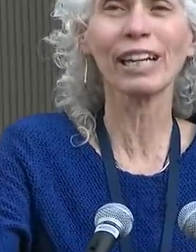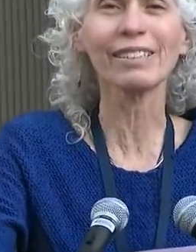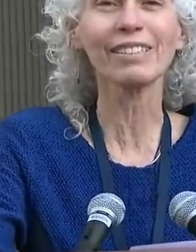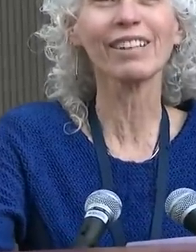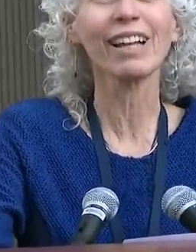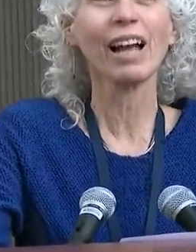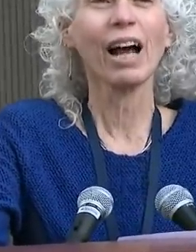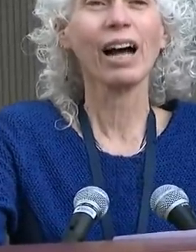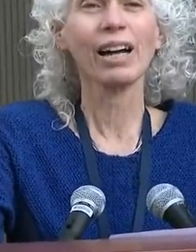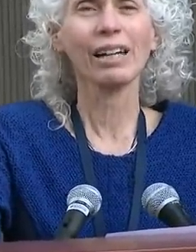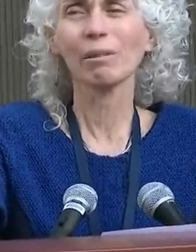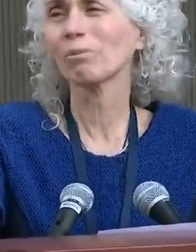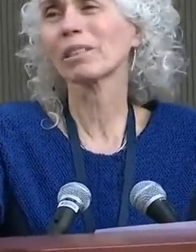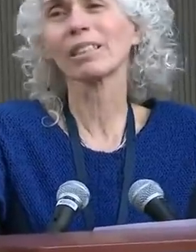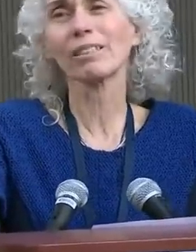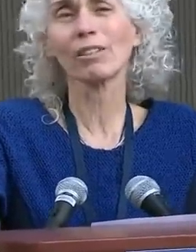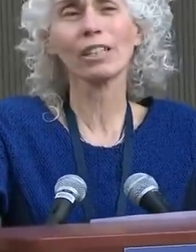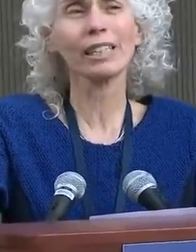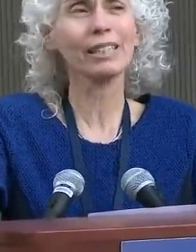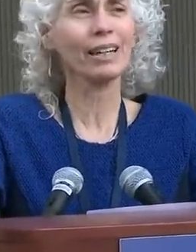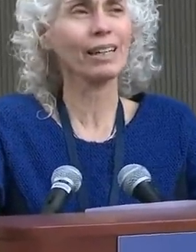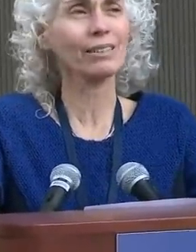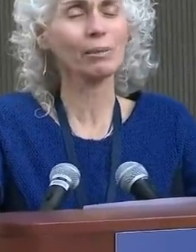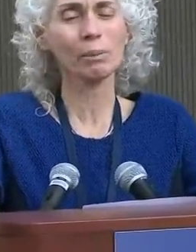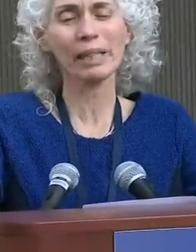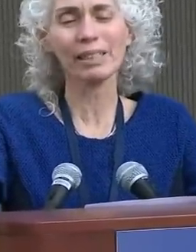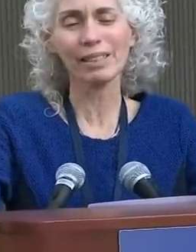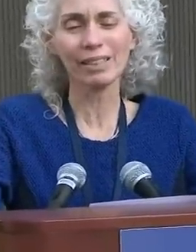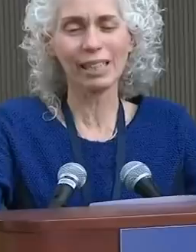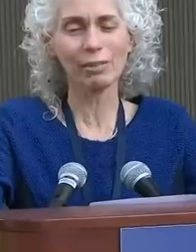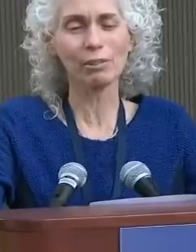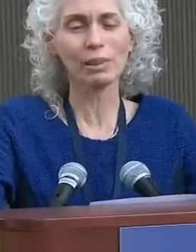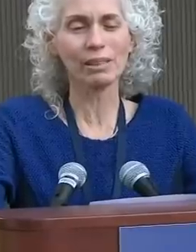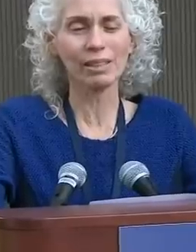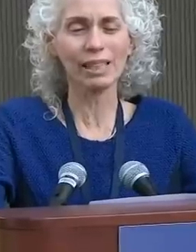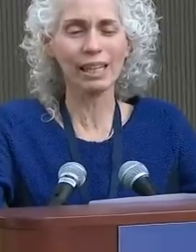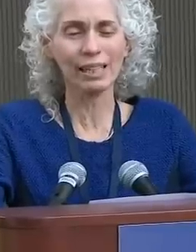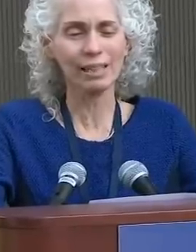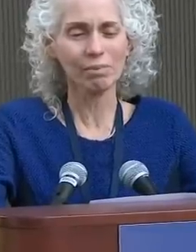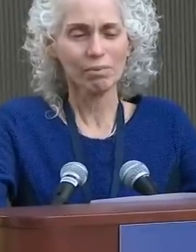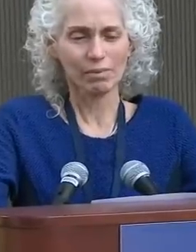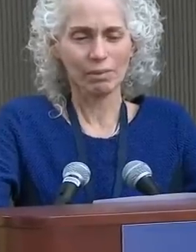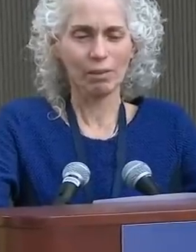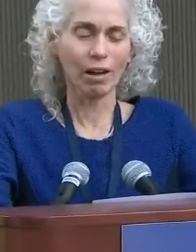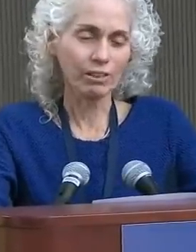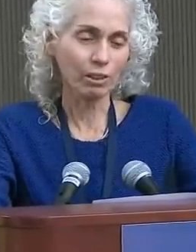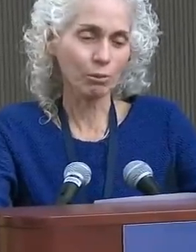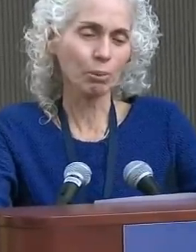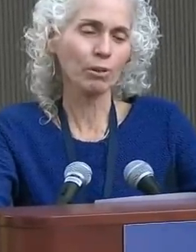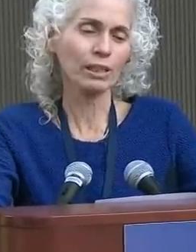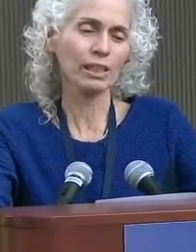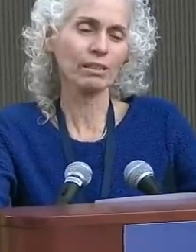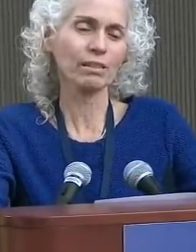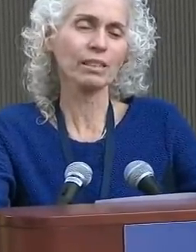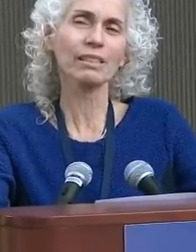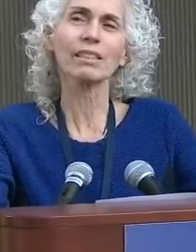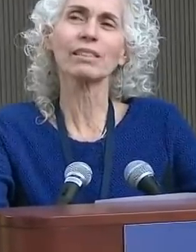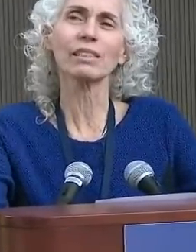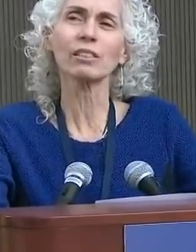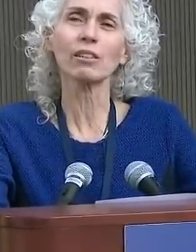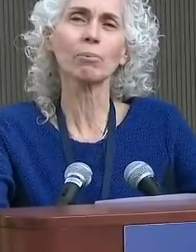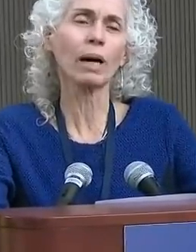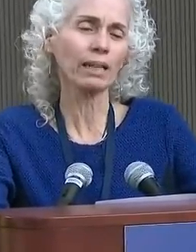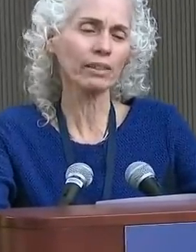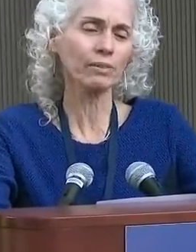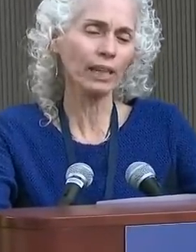and her friends. and the doctor there announcing the first coronavirus death in L.A. County. We're also reporting six